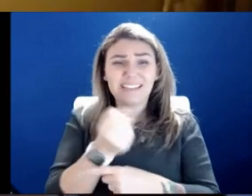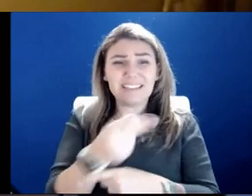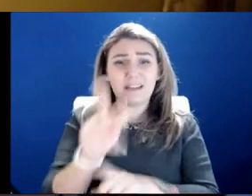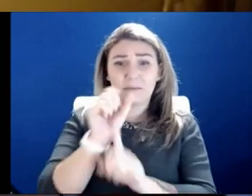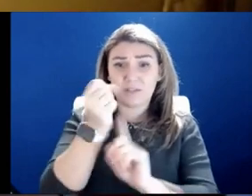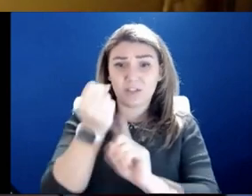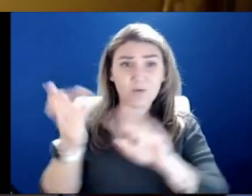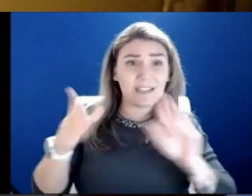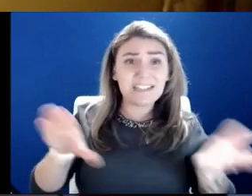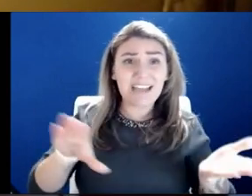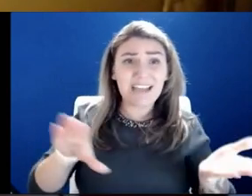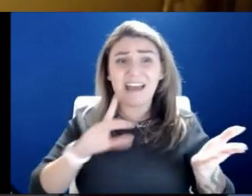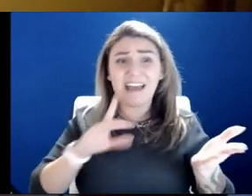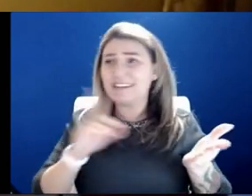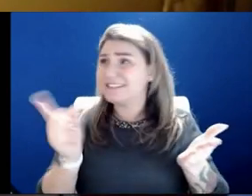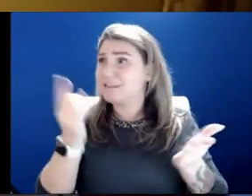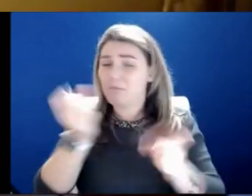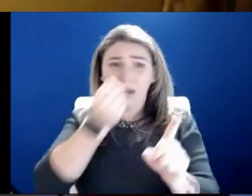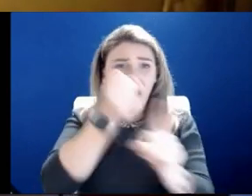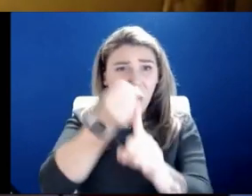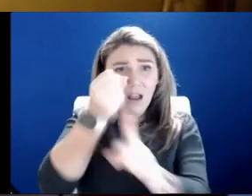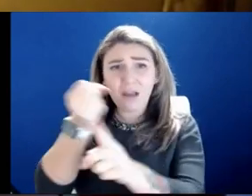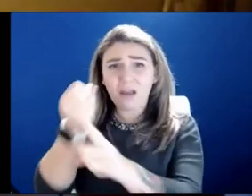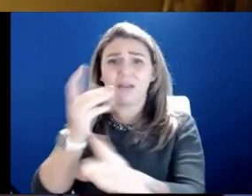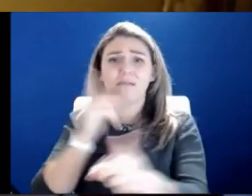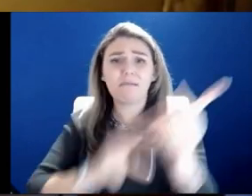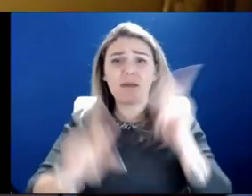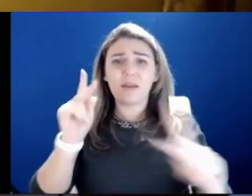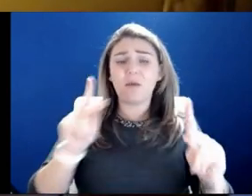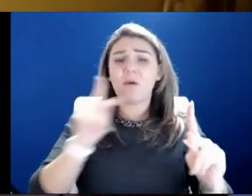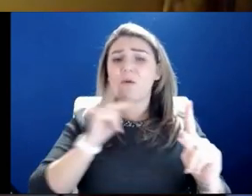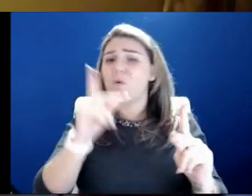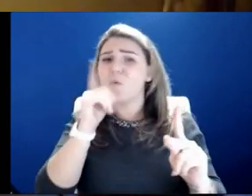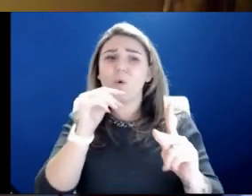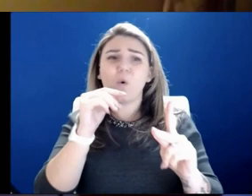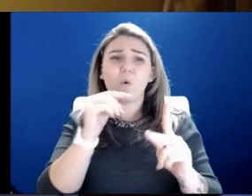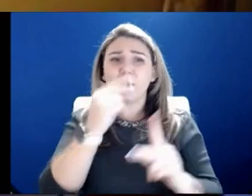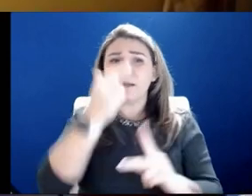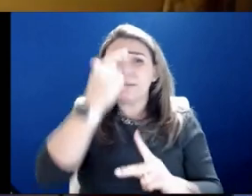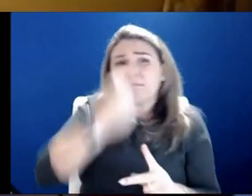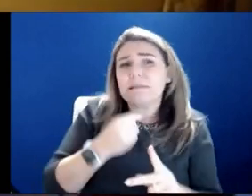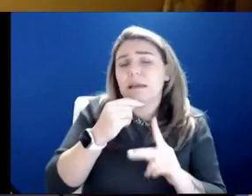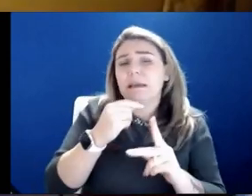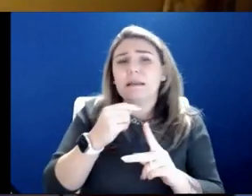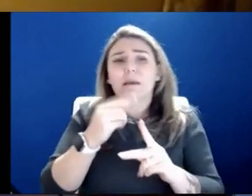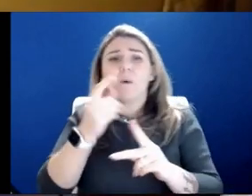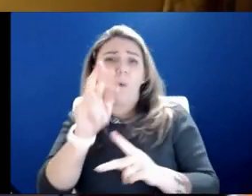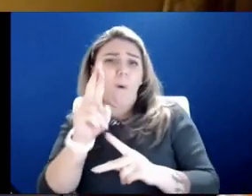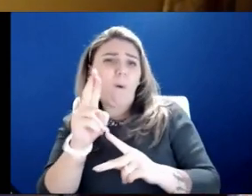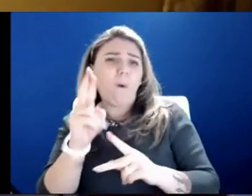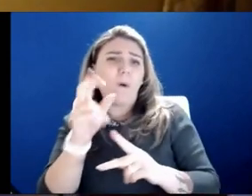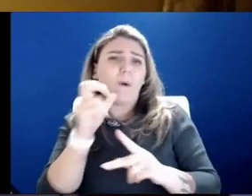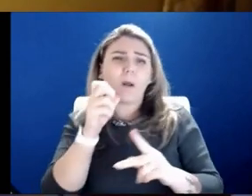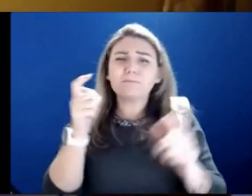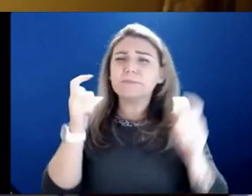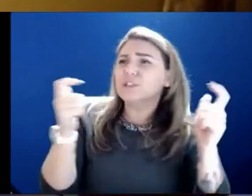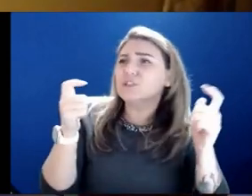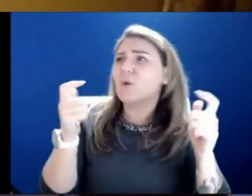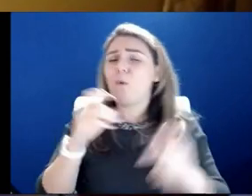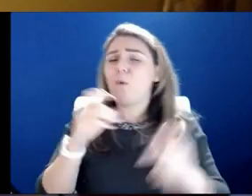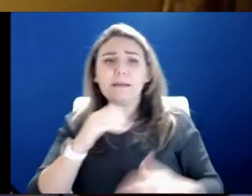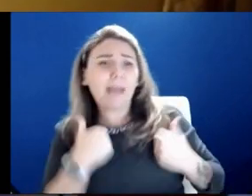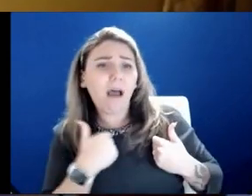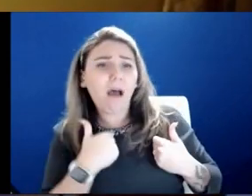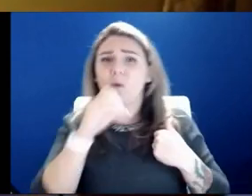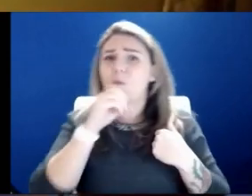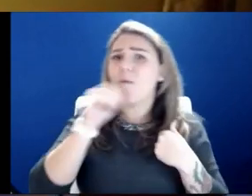It is something that is impacting people who are skinny, who are not skinny, who are young, who are old, and it's